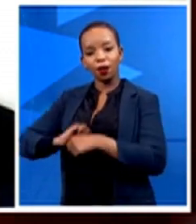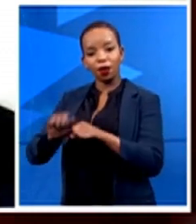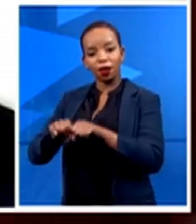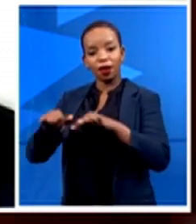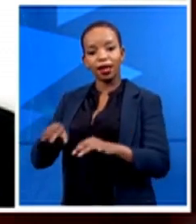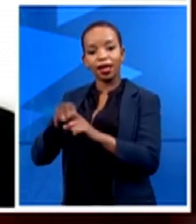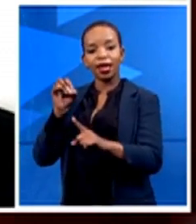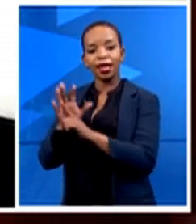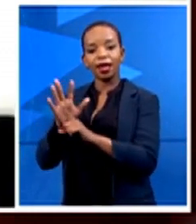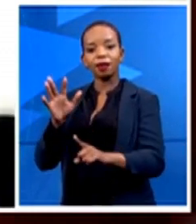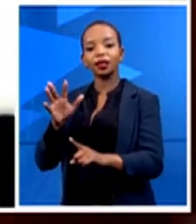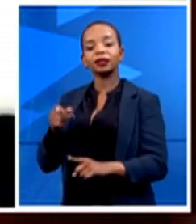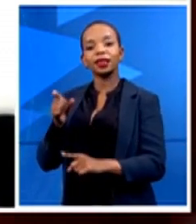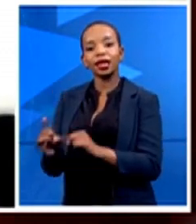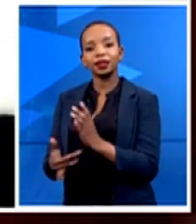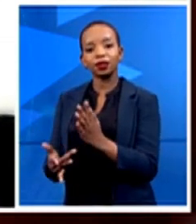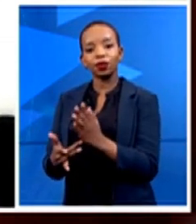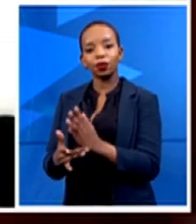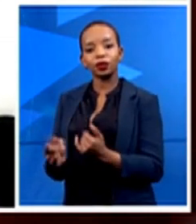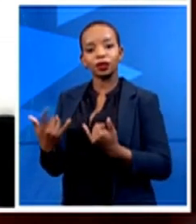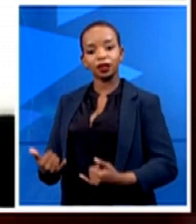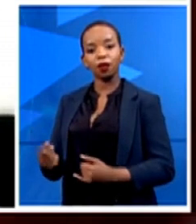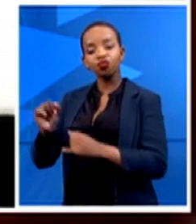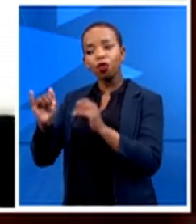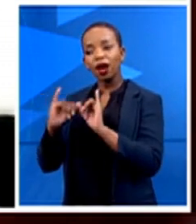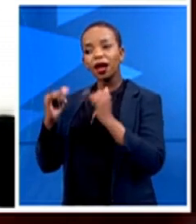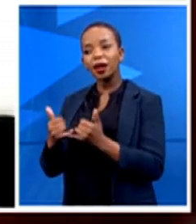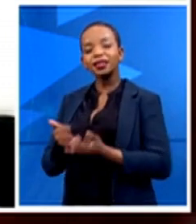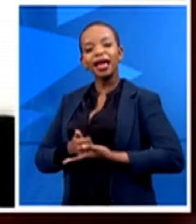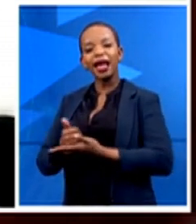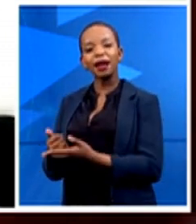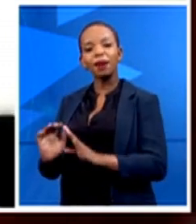your company, Kolani, helping in terms of the fight against COVID-19?